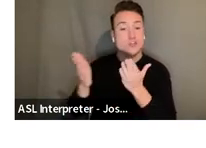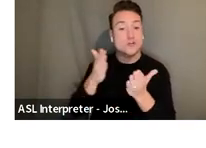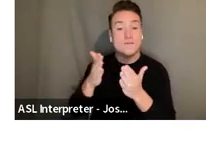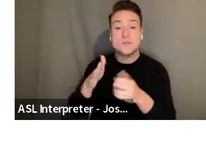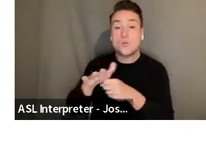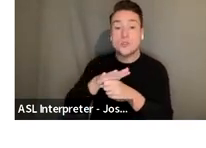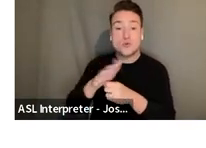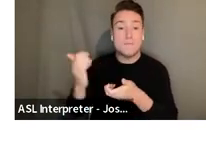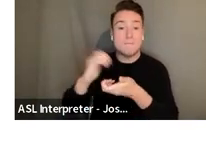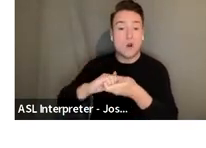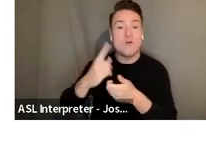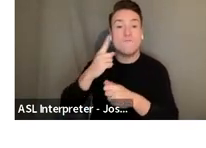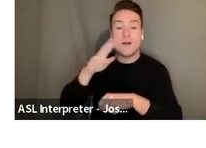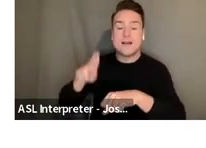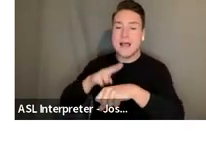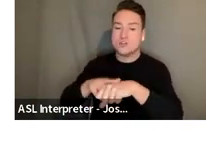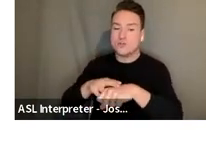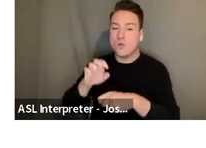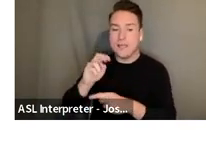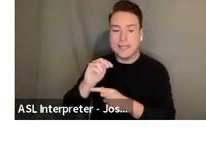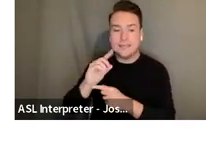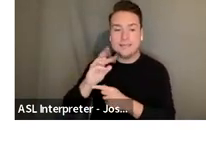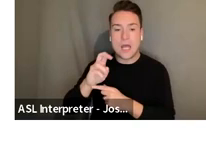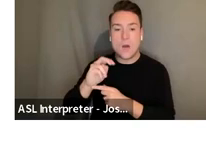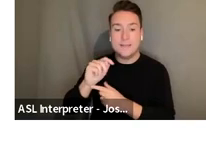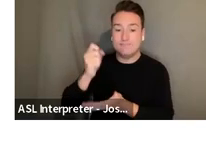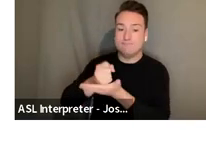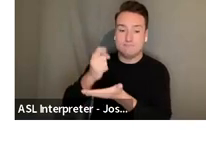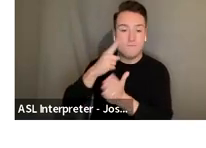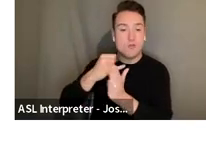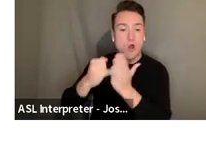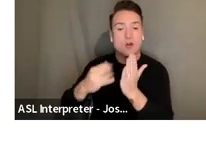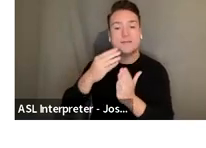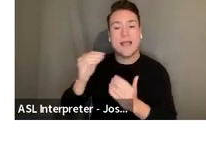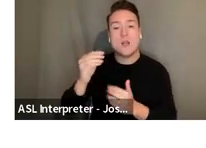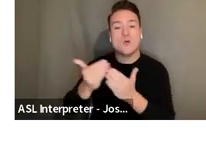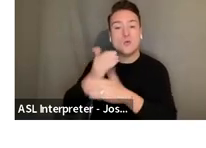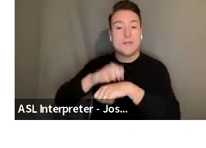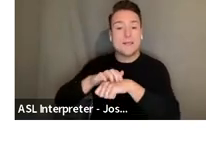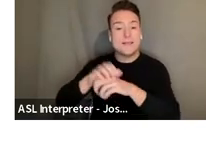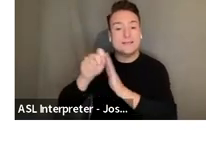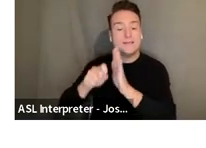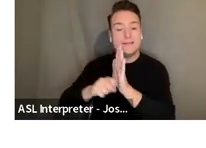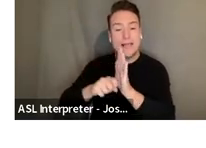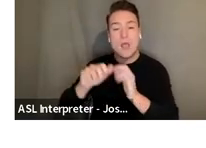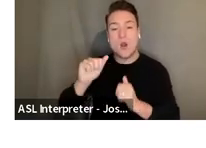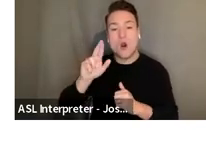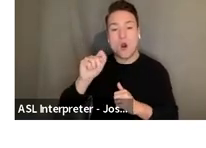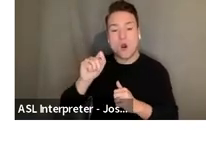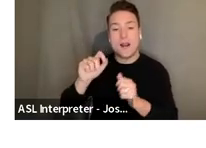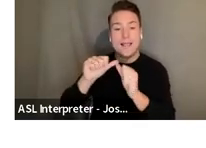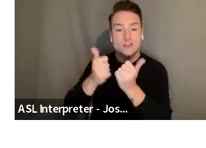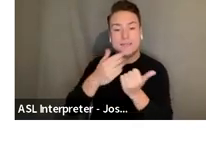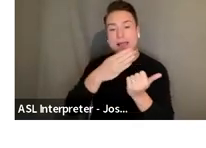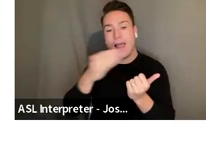for the Arts, New England state arts agencies, and private foundations. And it's worth noting that even though National Theater Project